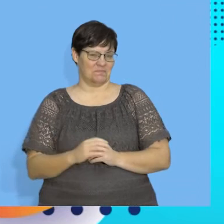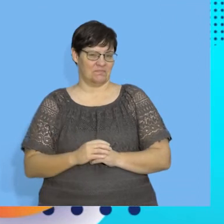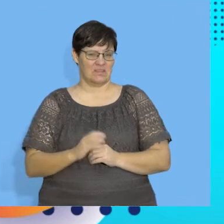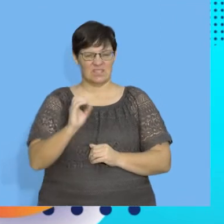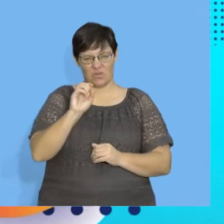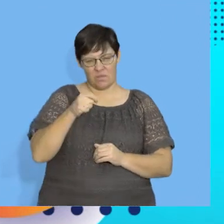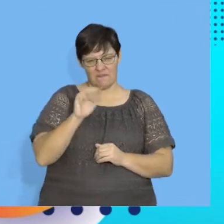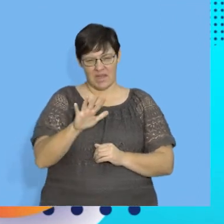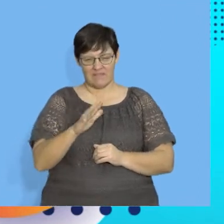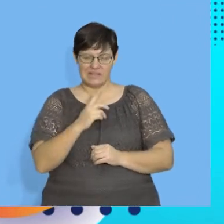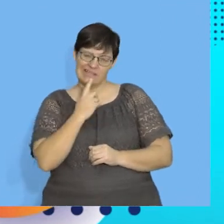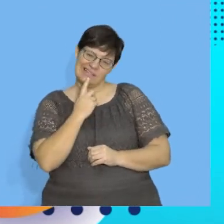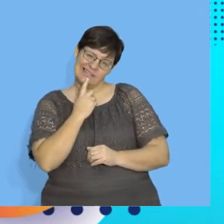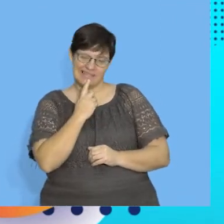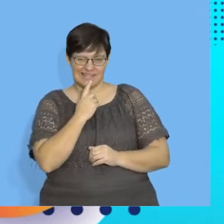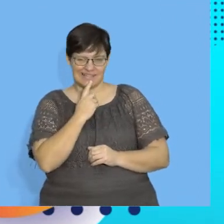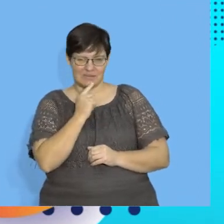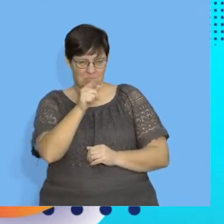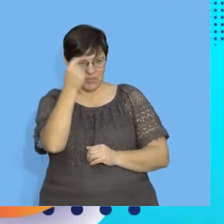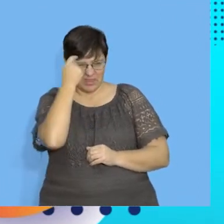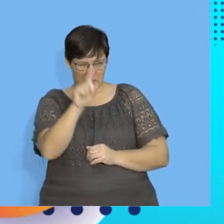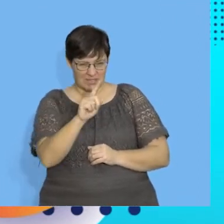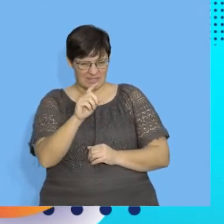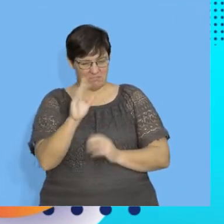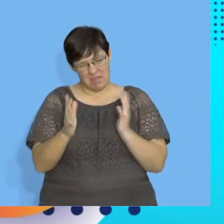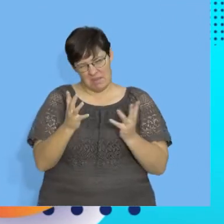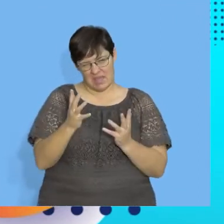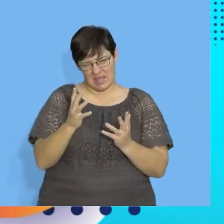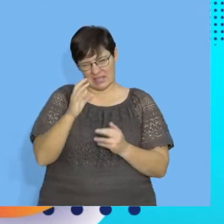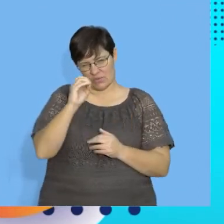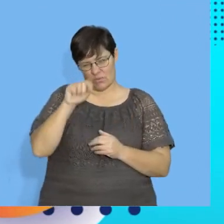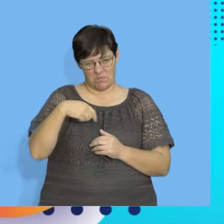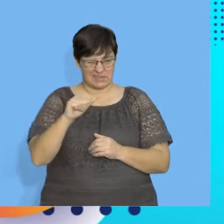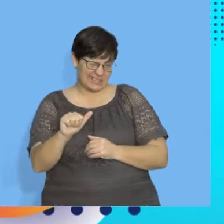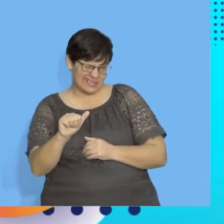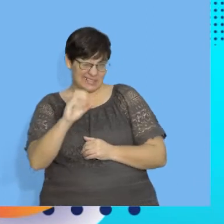0.5? I don't think so. What do you think? 0.6? 0.7?